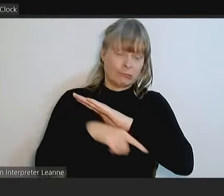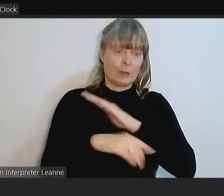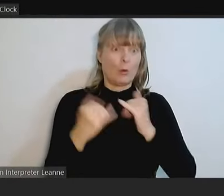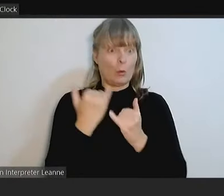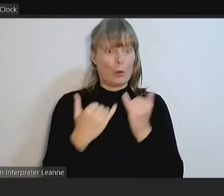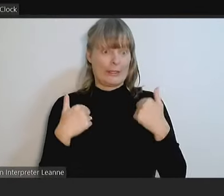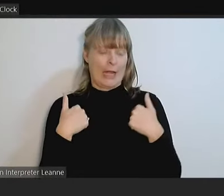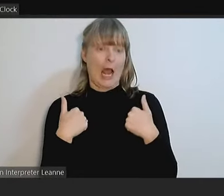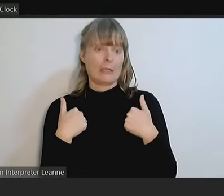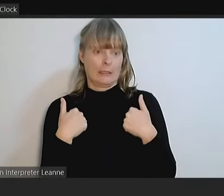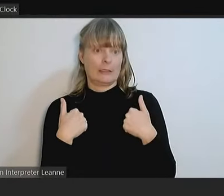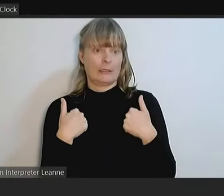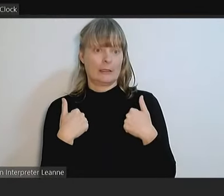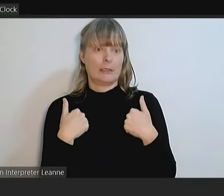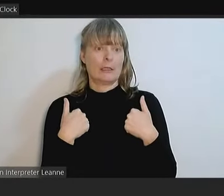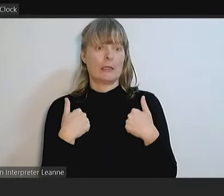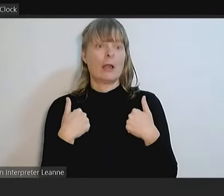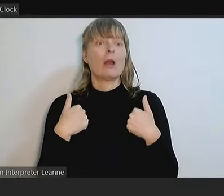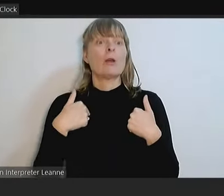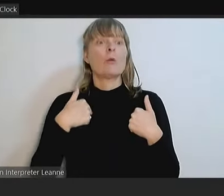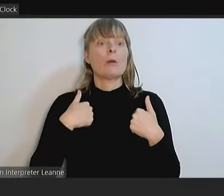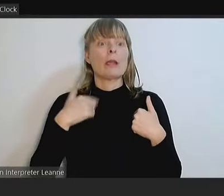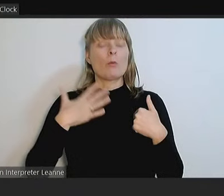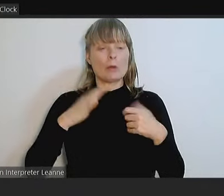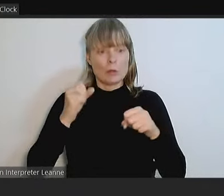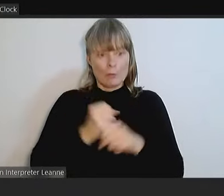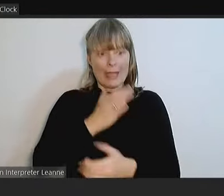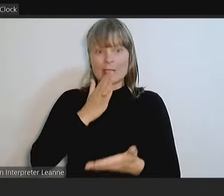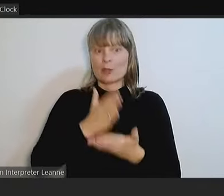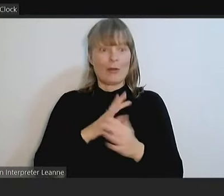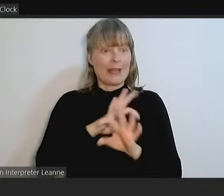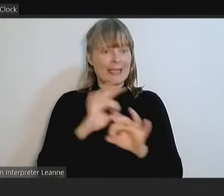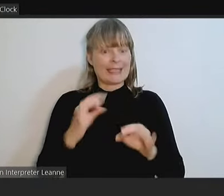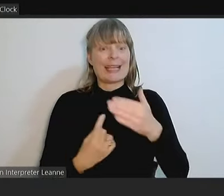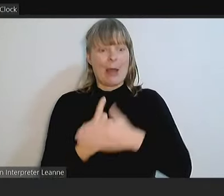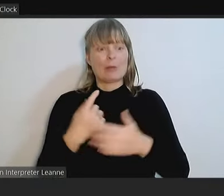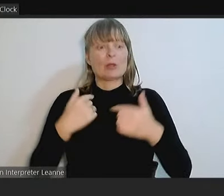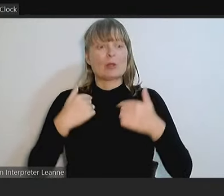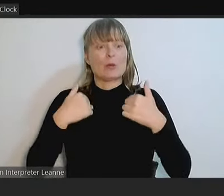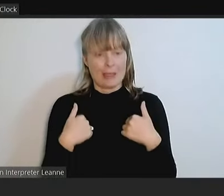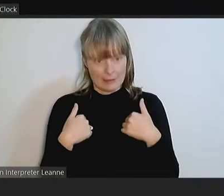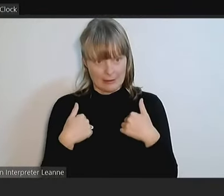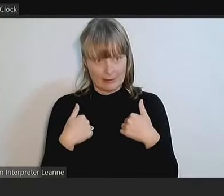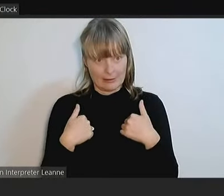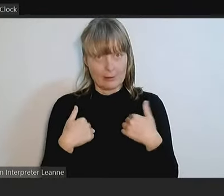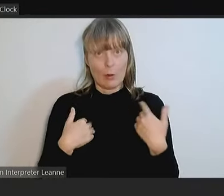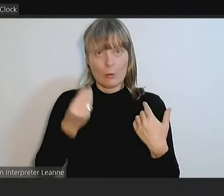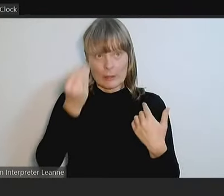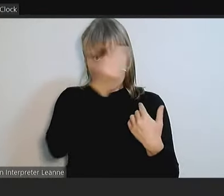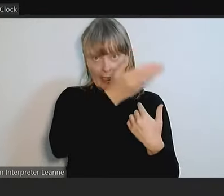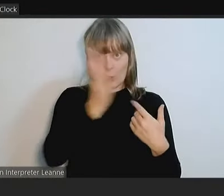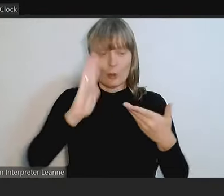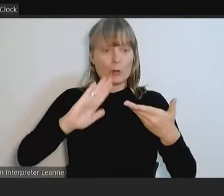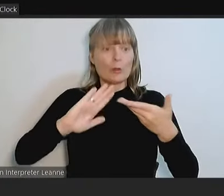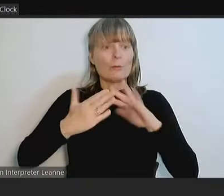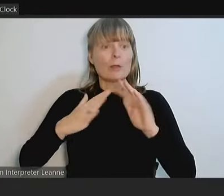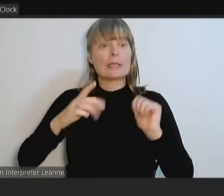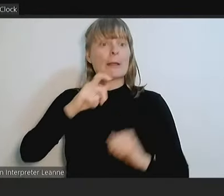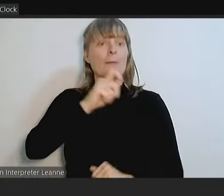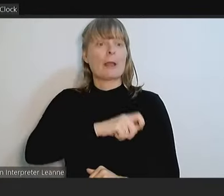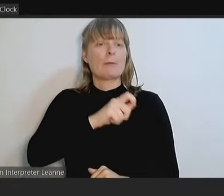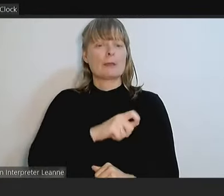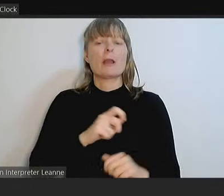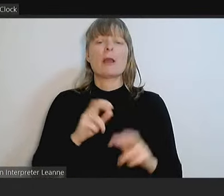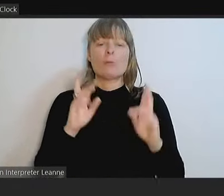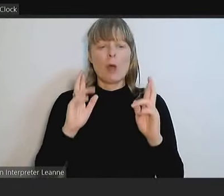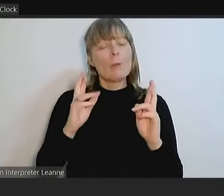We want to make sure we don't go there. And so to community members who are hoping to see more in the ten-year financial plan and who